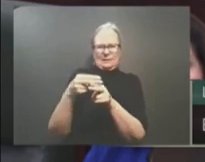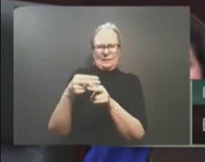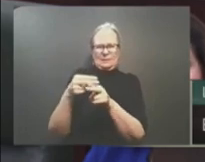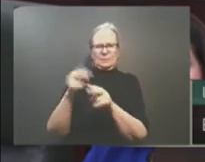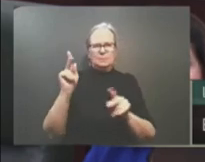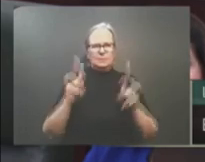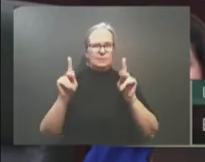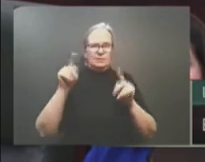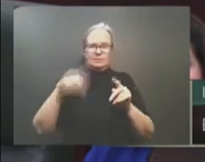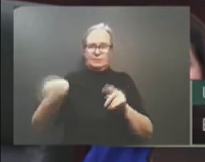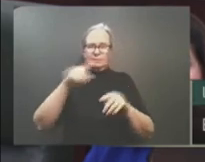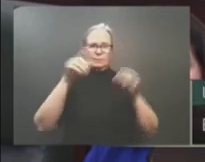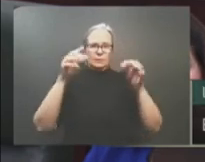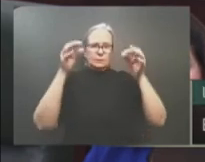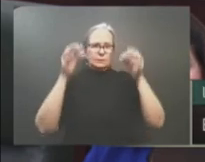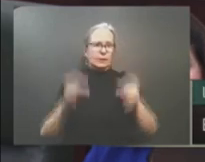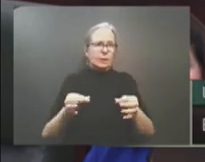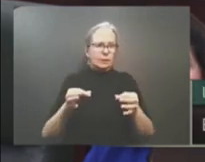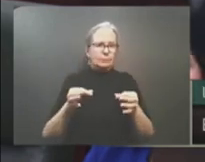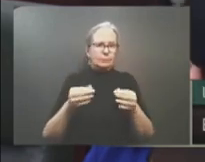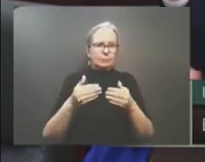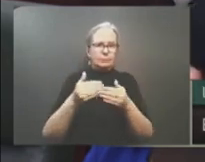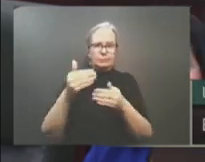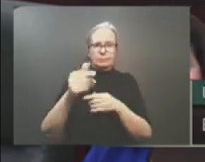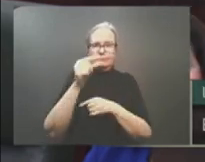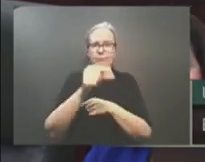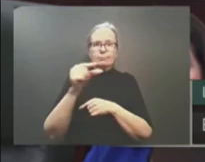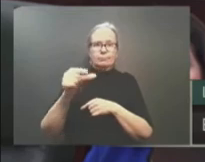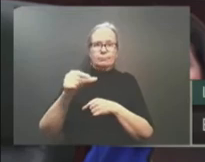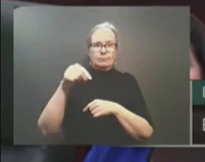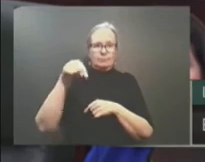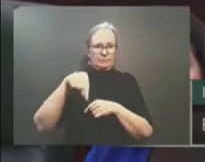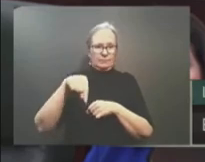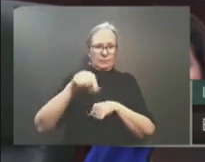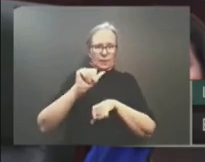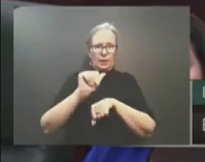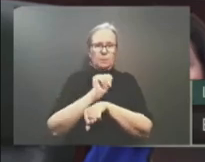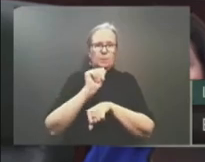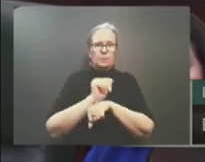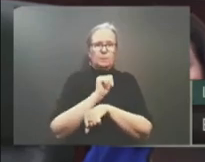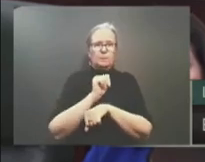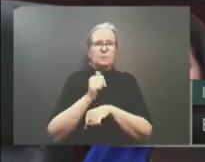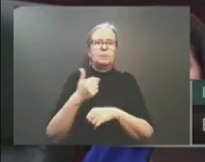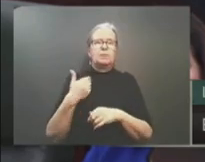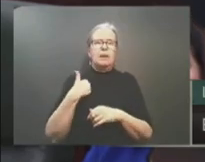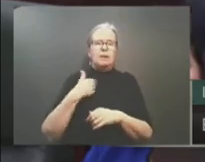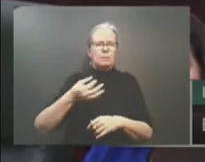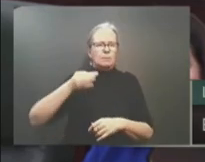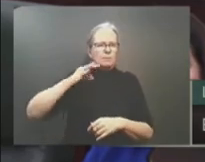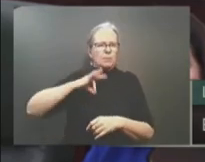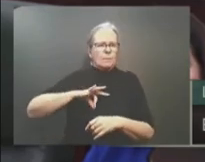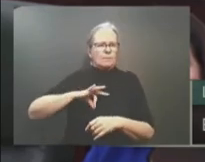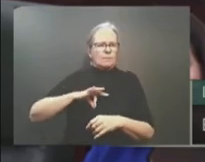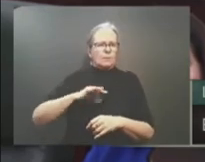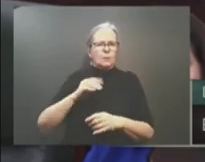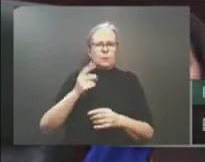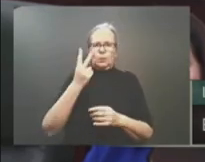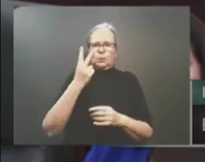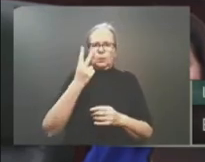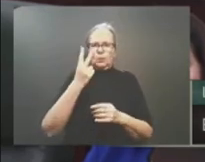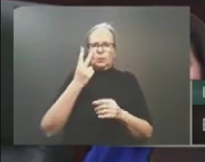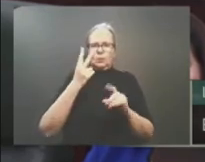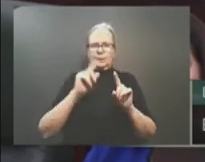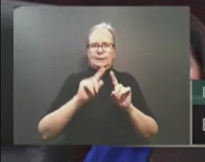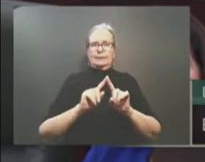we have the benefit of contrasting two very different approaches to governance and the economy. Not theoretical or